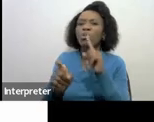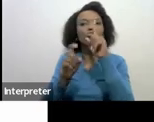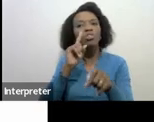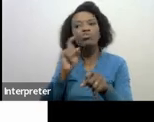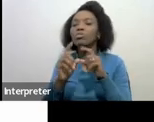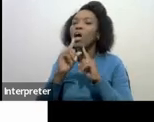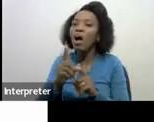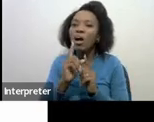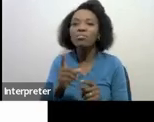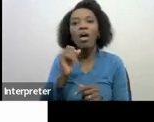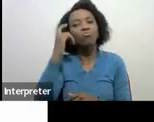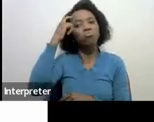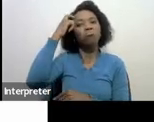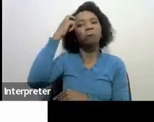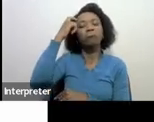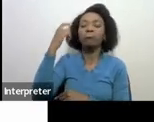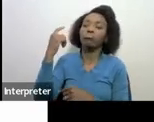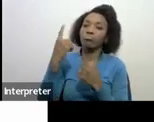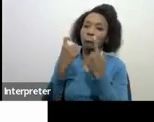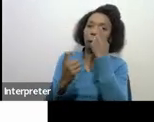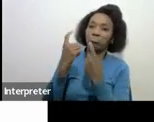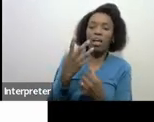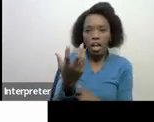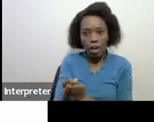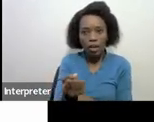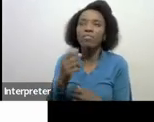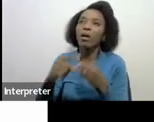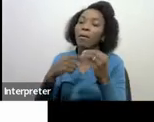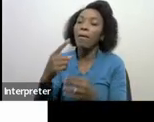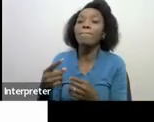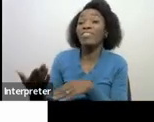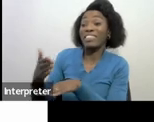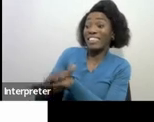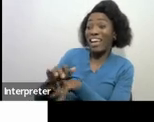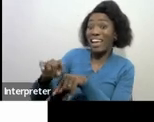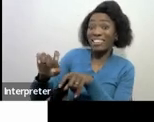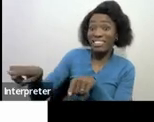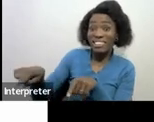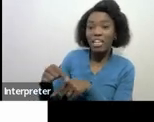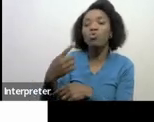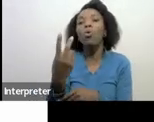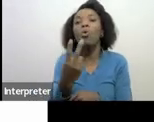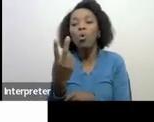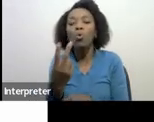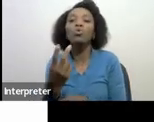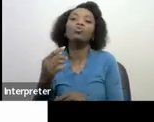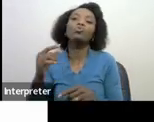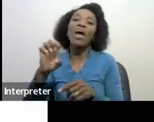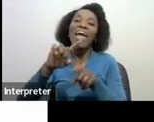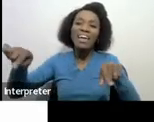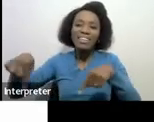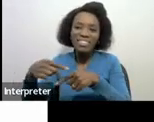SAGE website on the CST and on estate duty and we give you also a